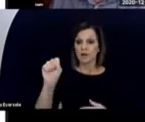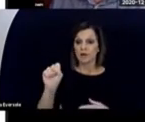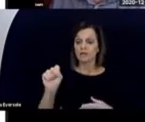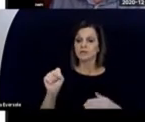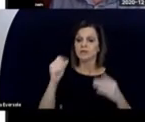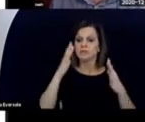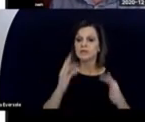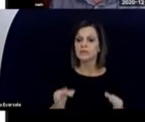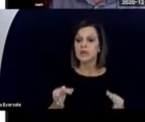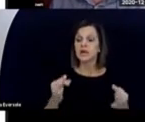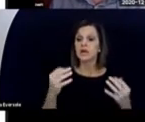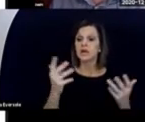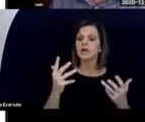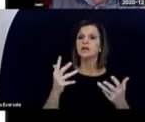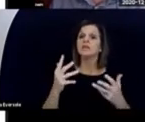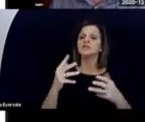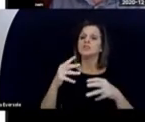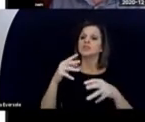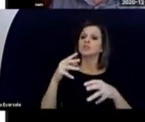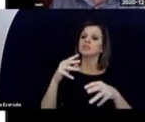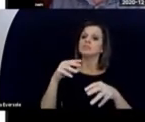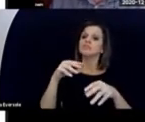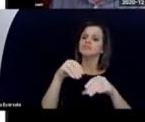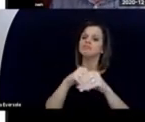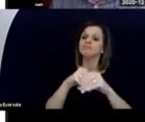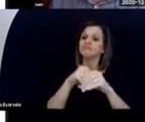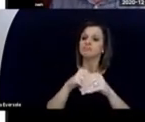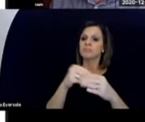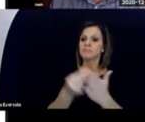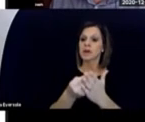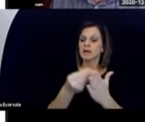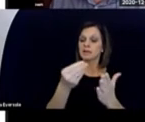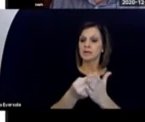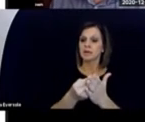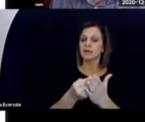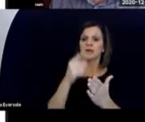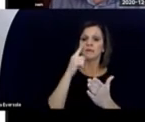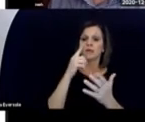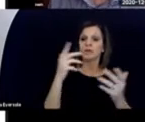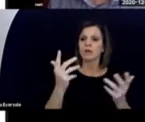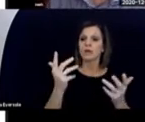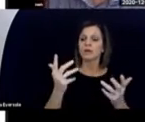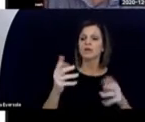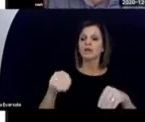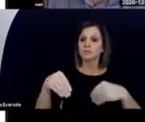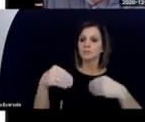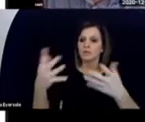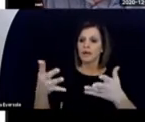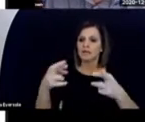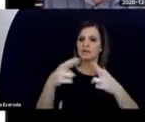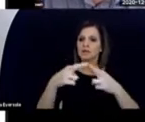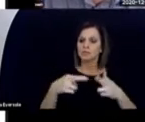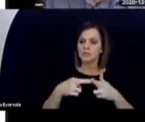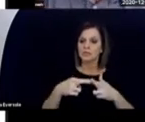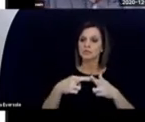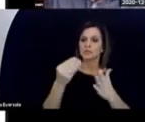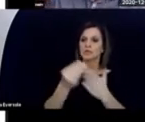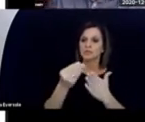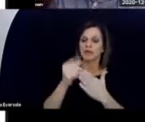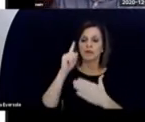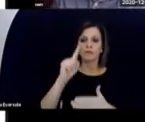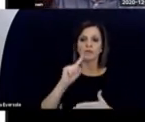decided to put money in to providing regional deaf-blind centers.